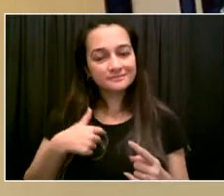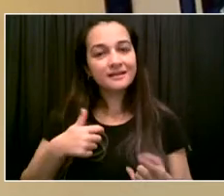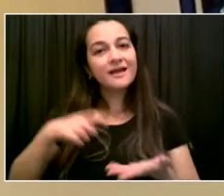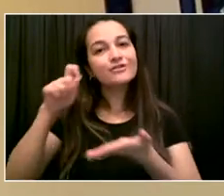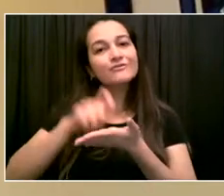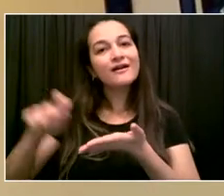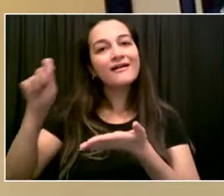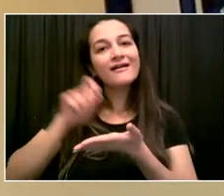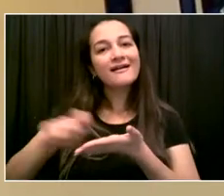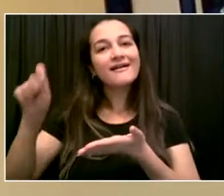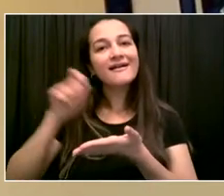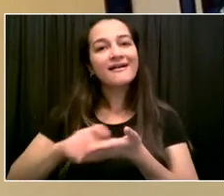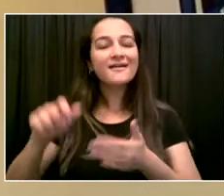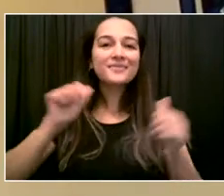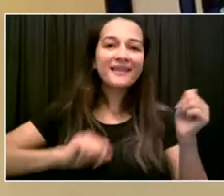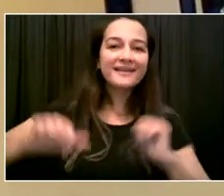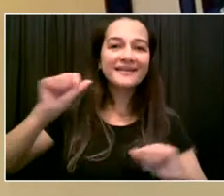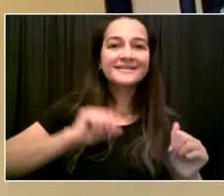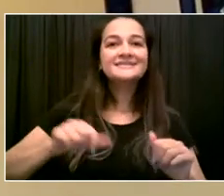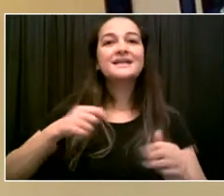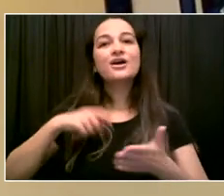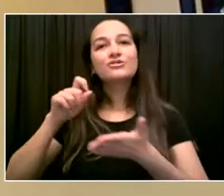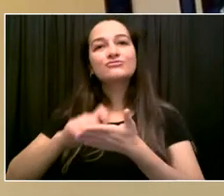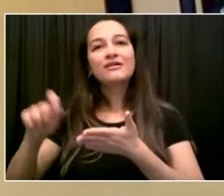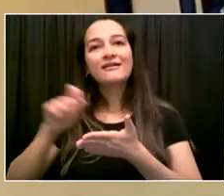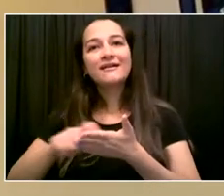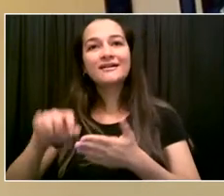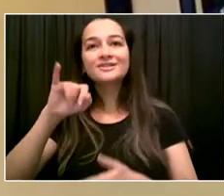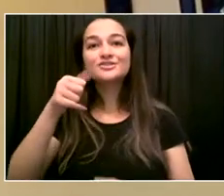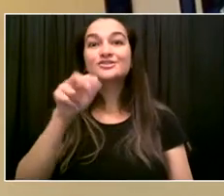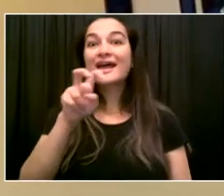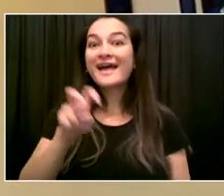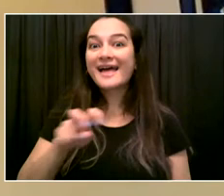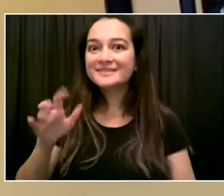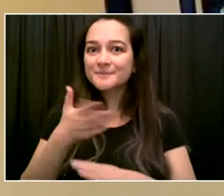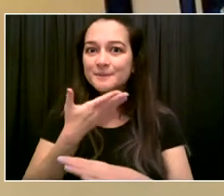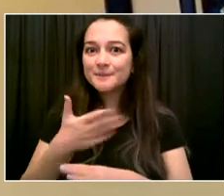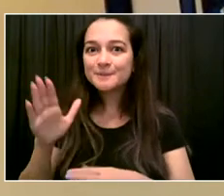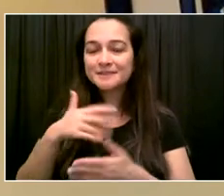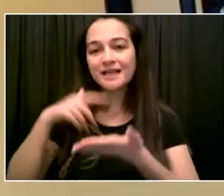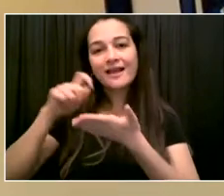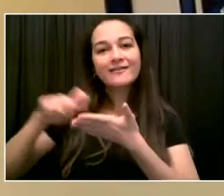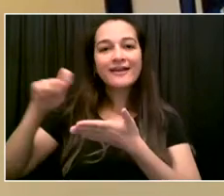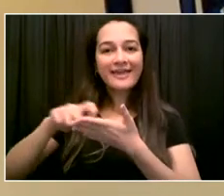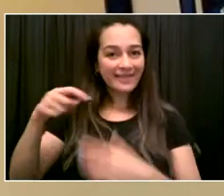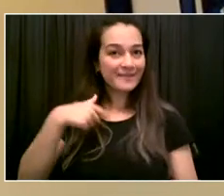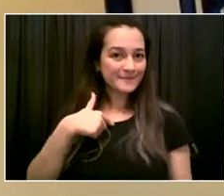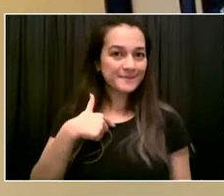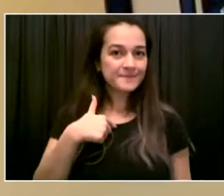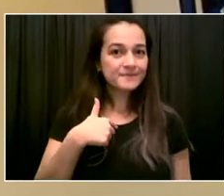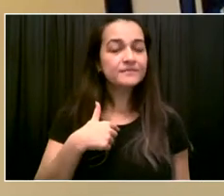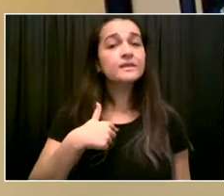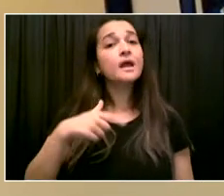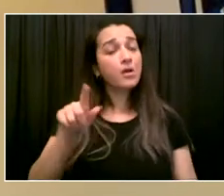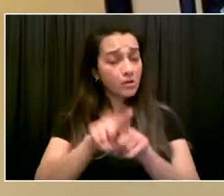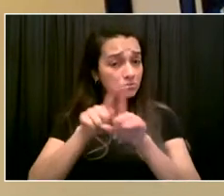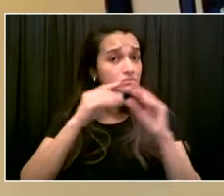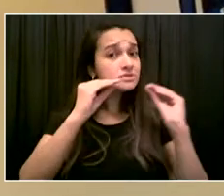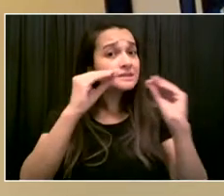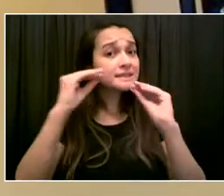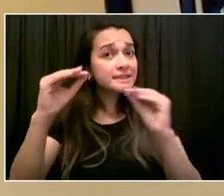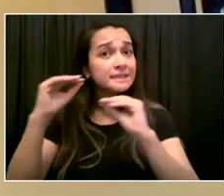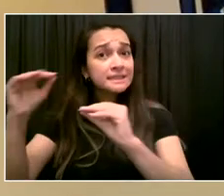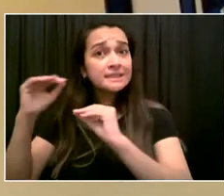Normally, I'm involved at Jazz Salon Center. I teach at Julia. I teach at Manhattan School of Music. But I never had the opportunity to